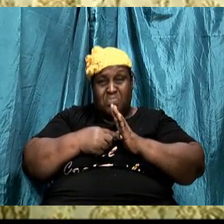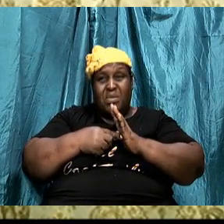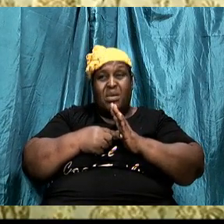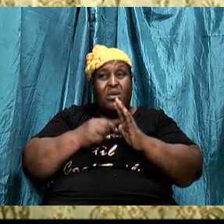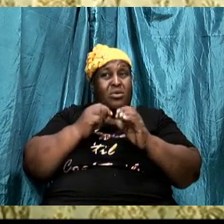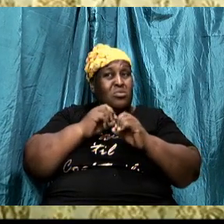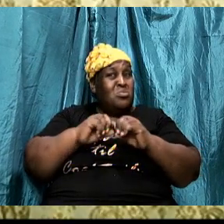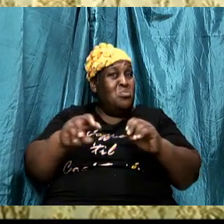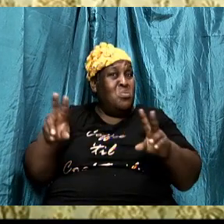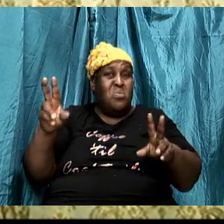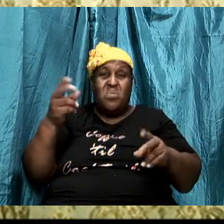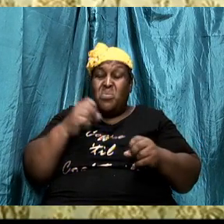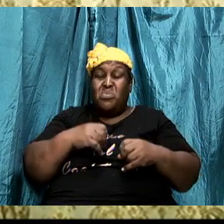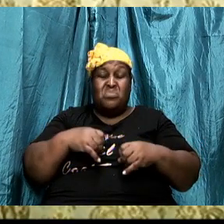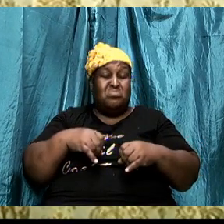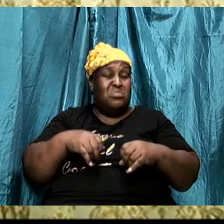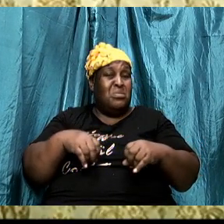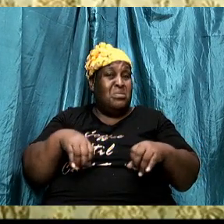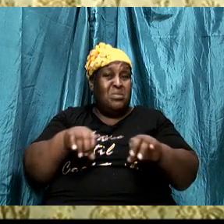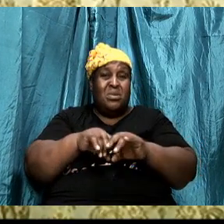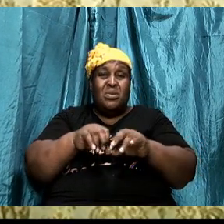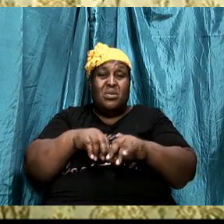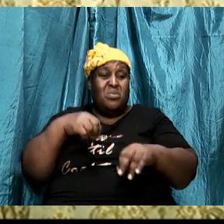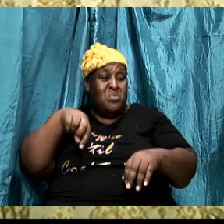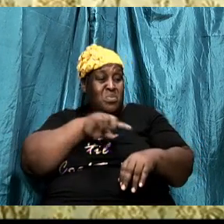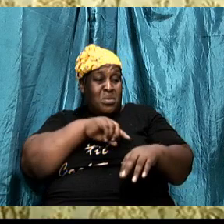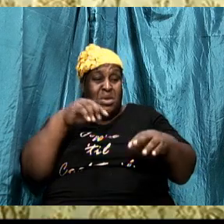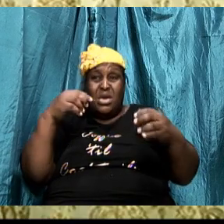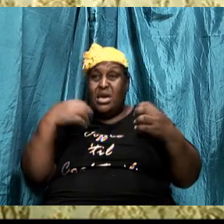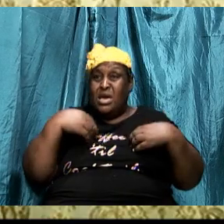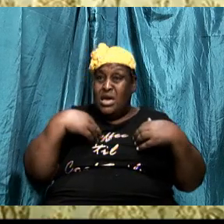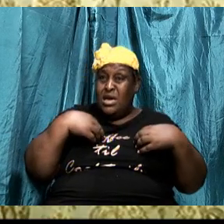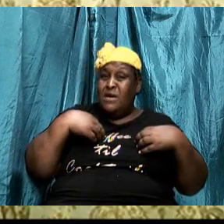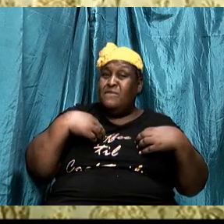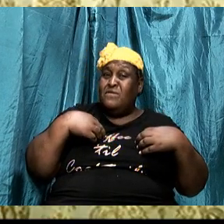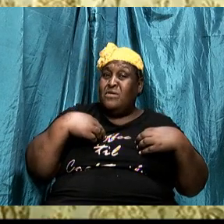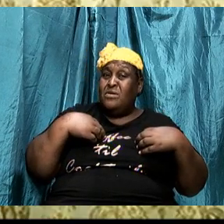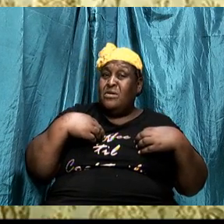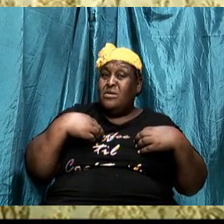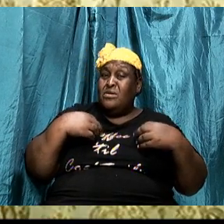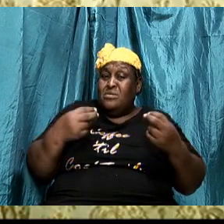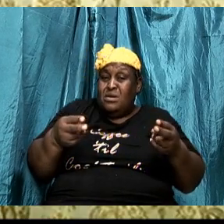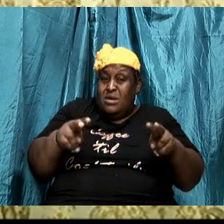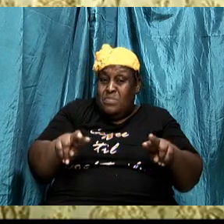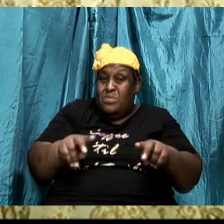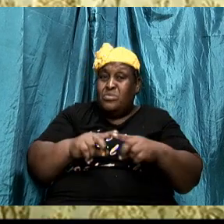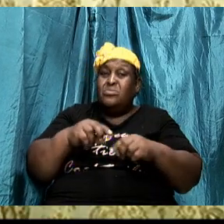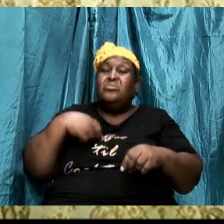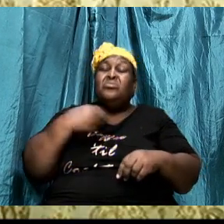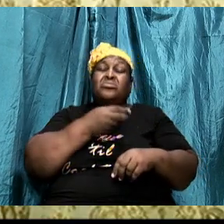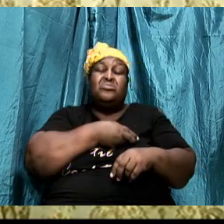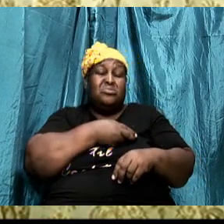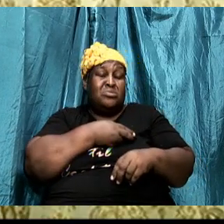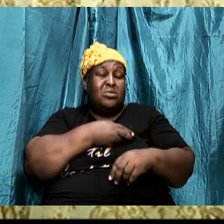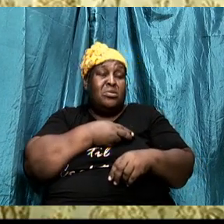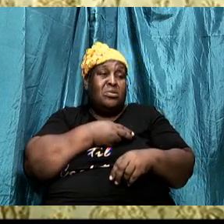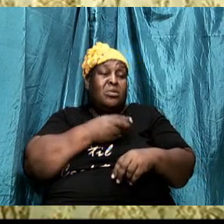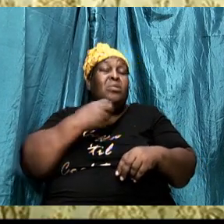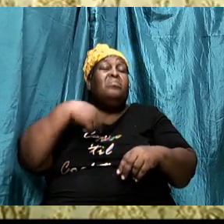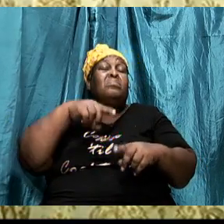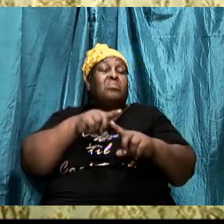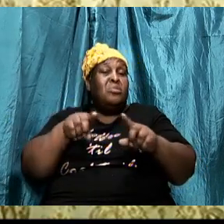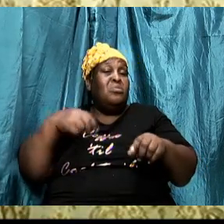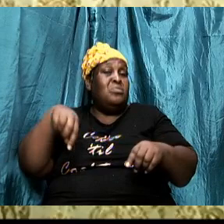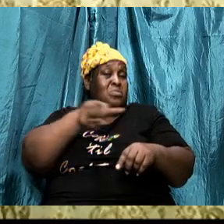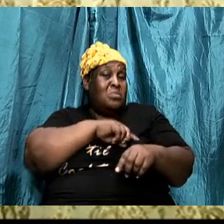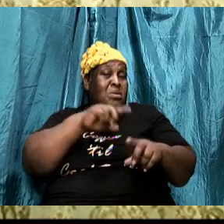doesn't necessarily mean that we have to go through them, know, but being aware of them means that we are able to identify and be able